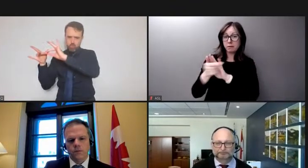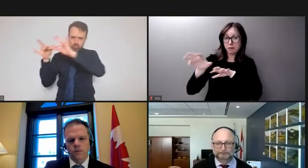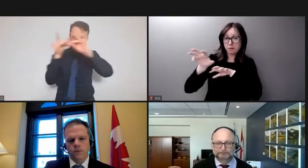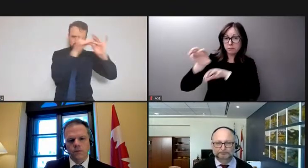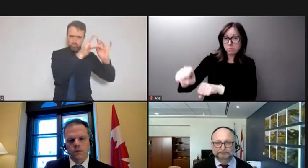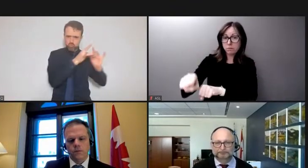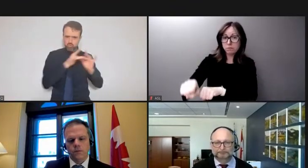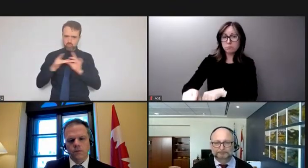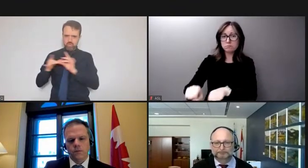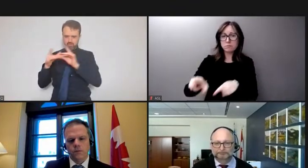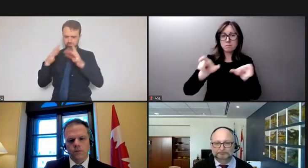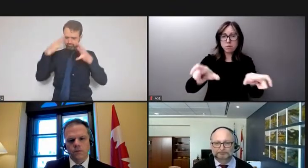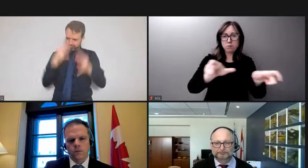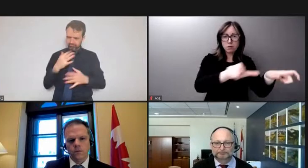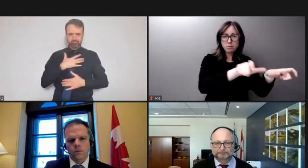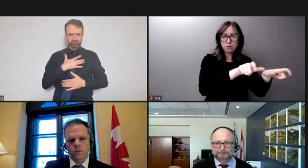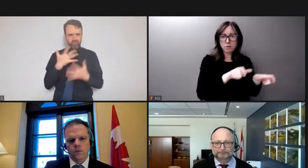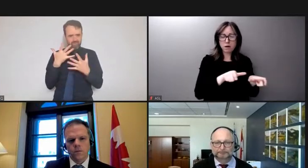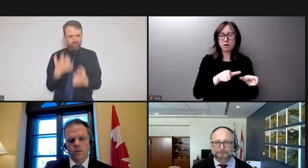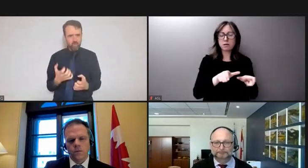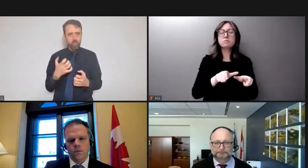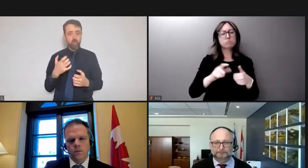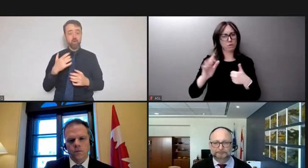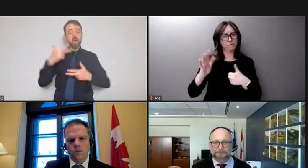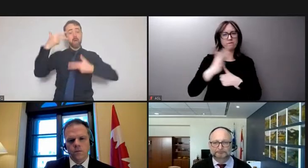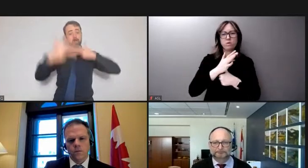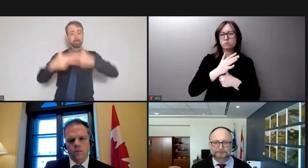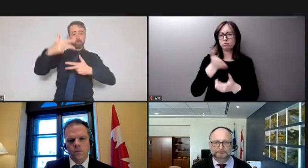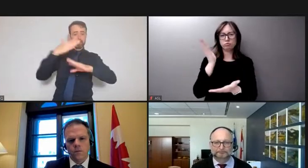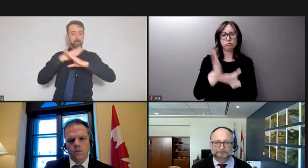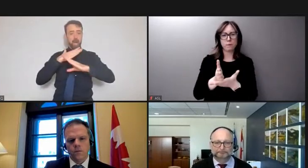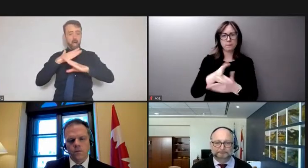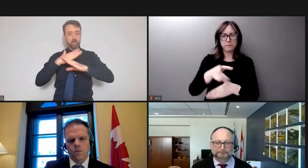blockades is the essential first step in doing that.